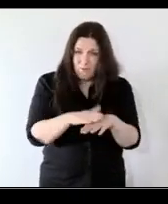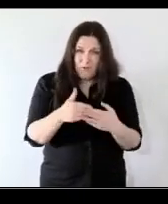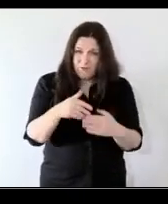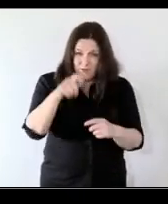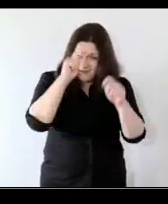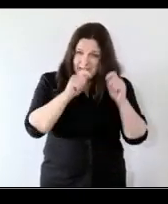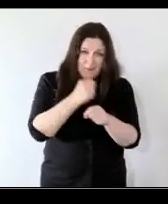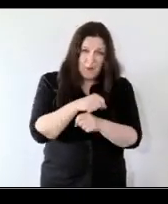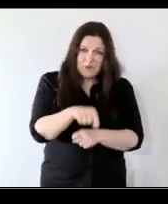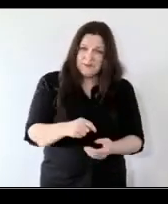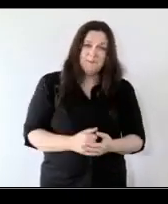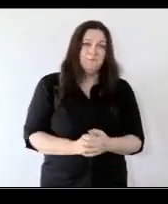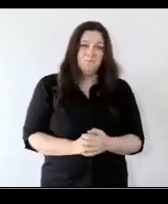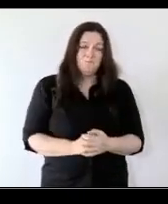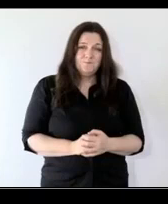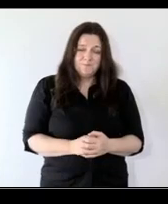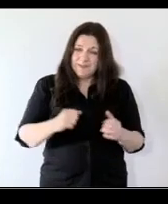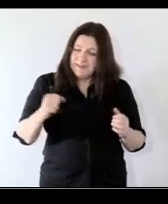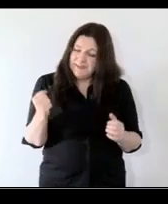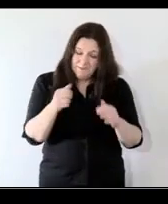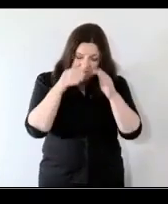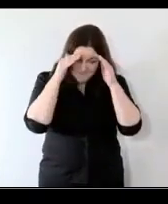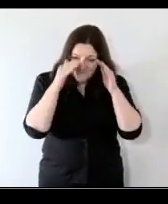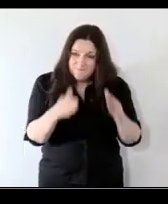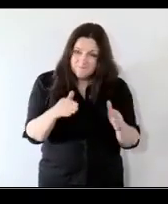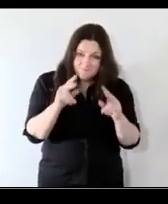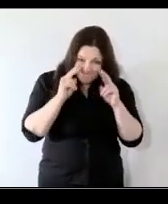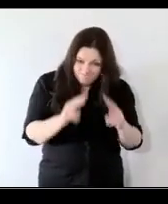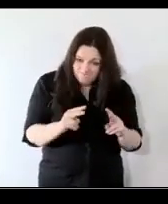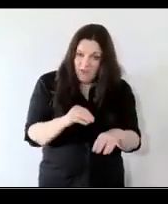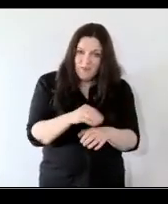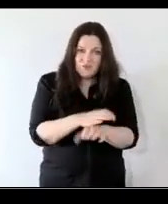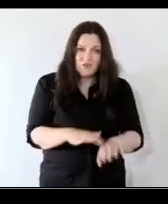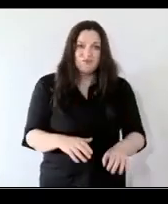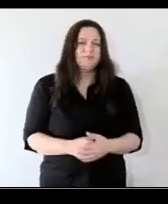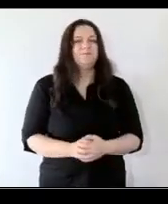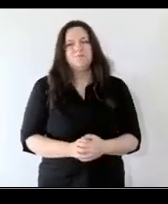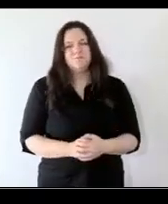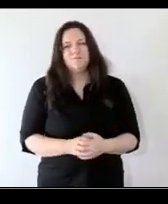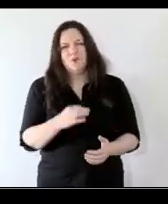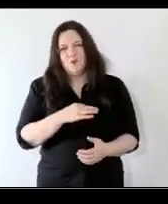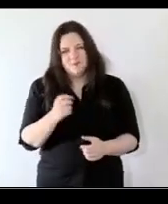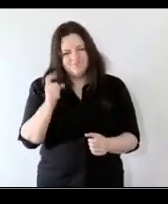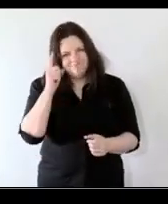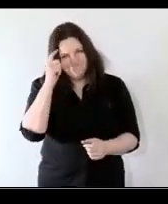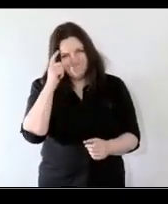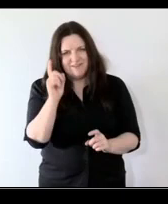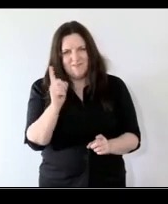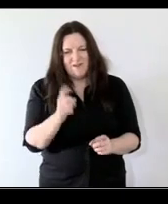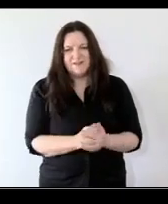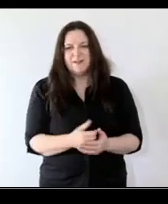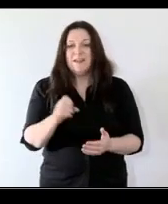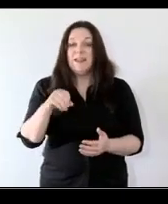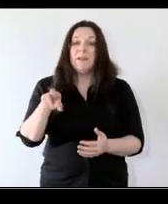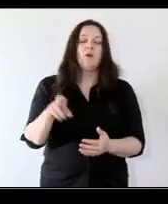what they're thinking about um so keep keep our eyes on the children yeah good sound advice eimer to you